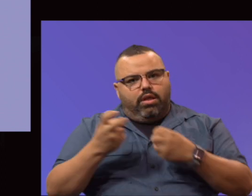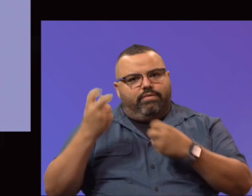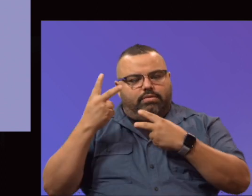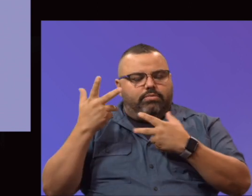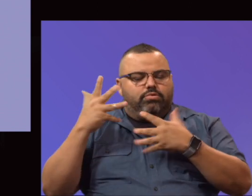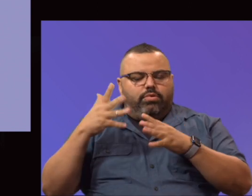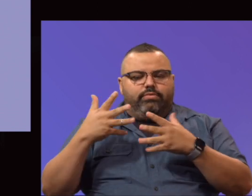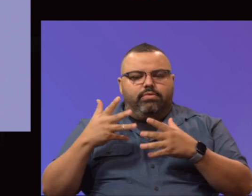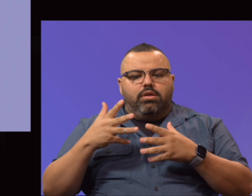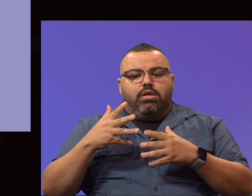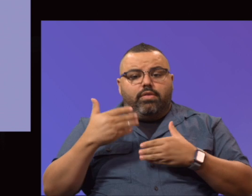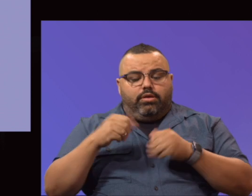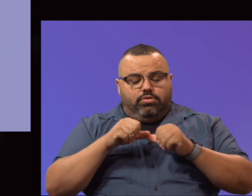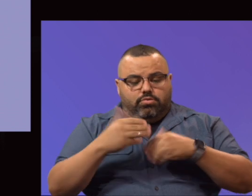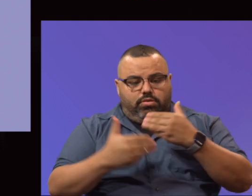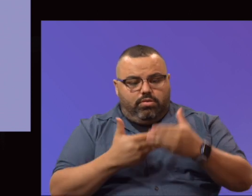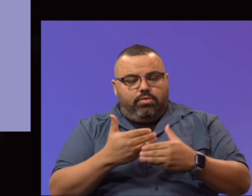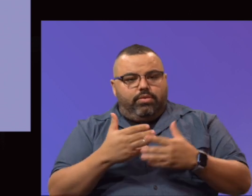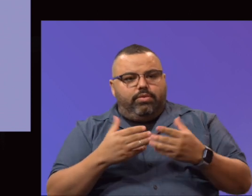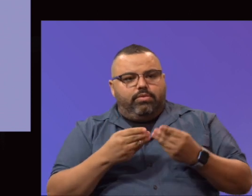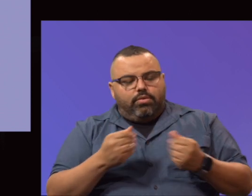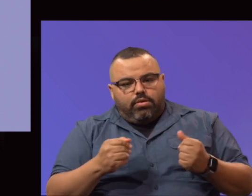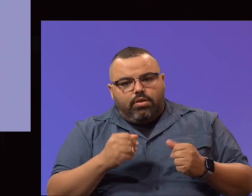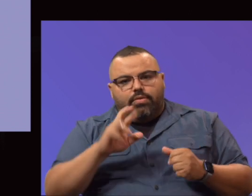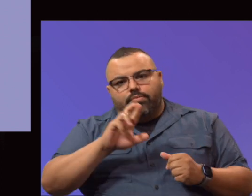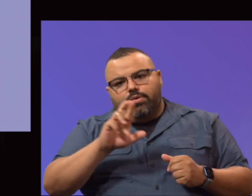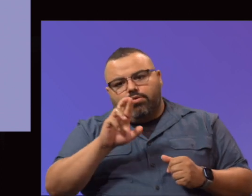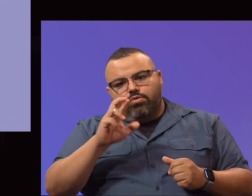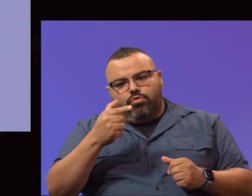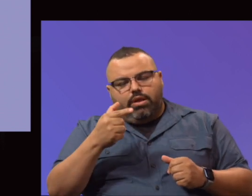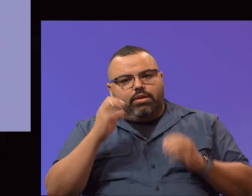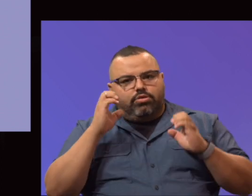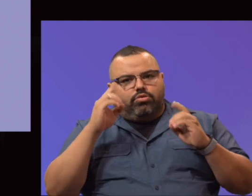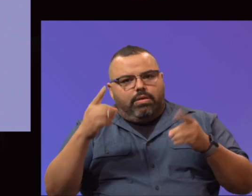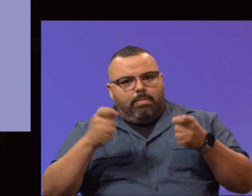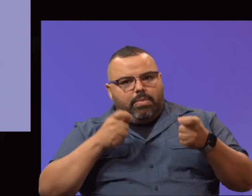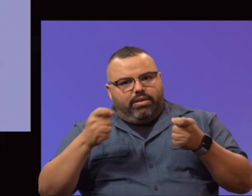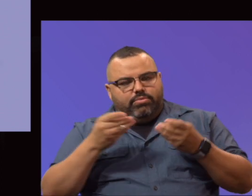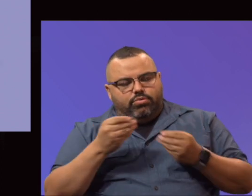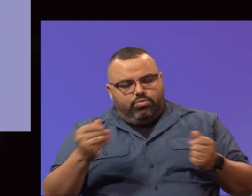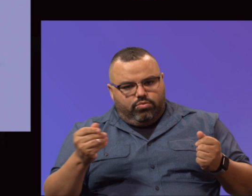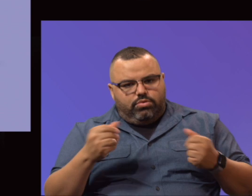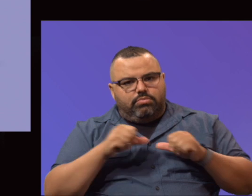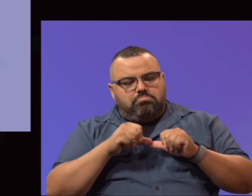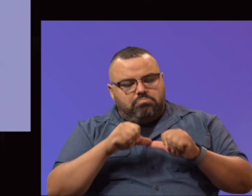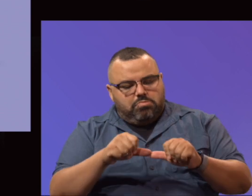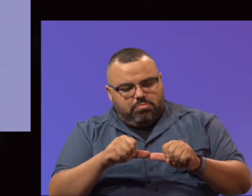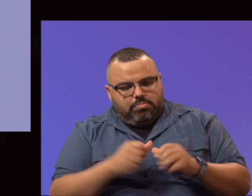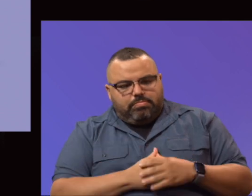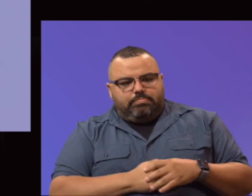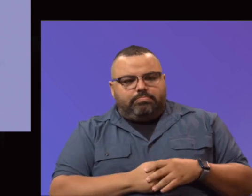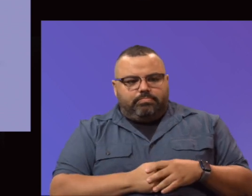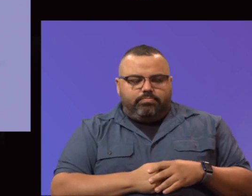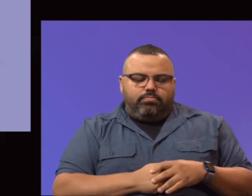The backup solution as well as the Rio Grande education management solutions is continuing to move forward. The